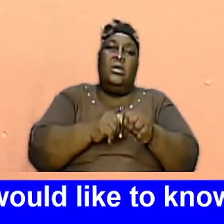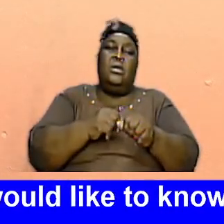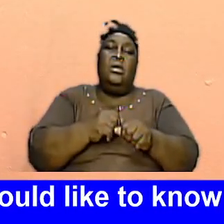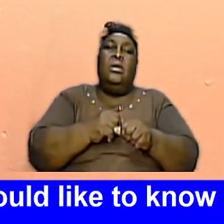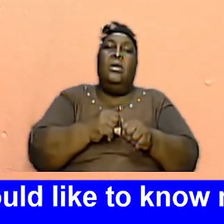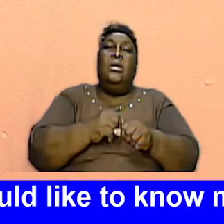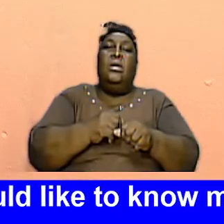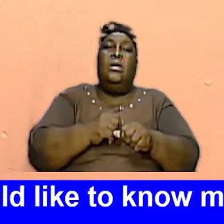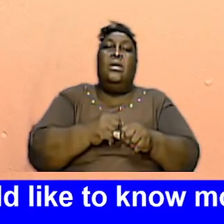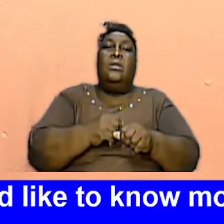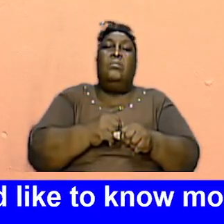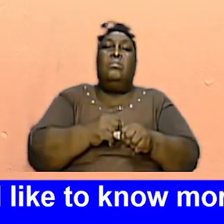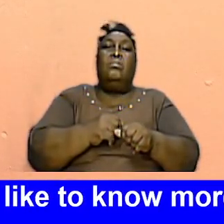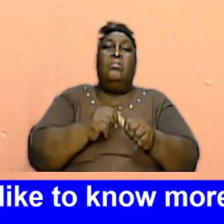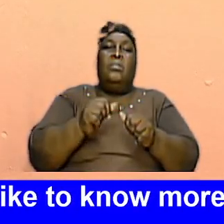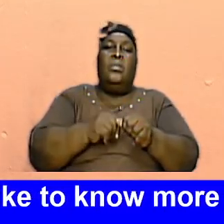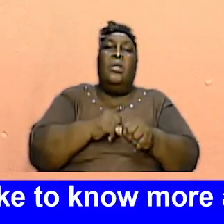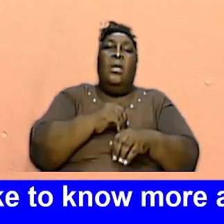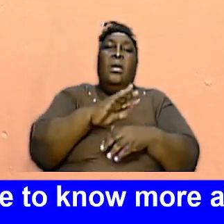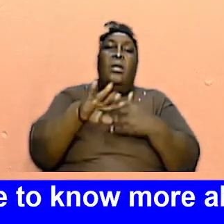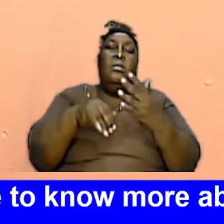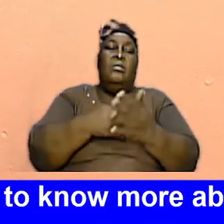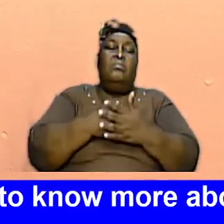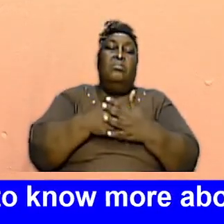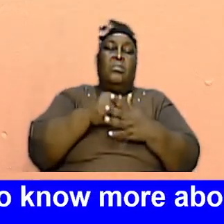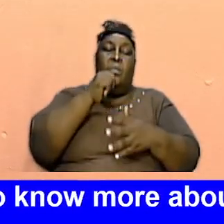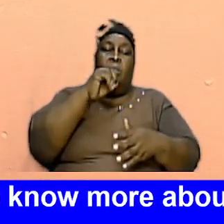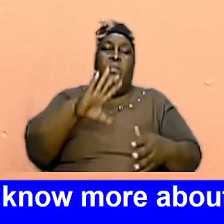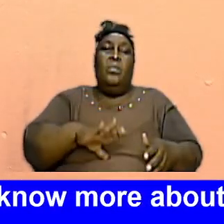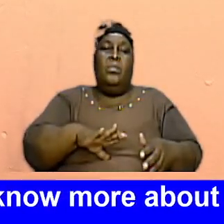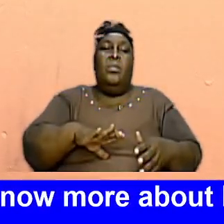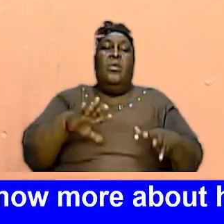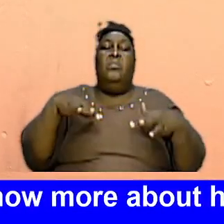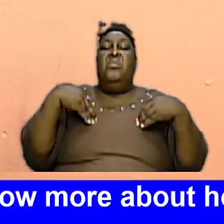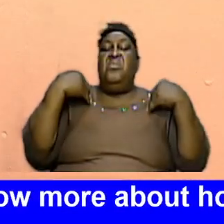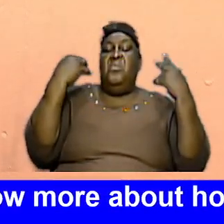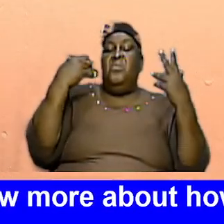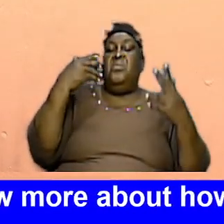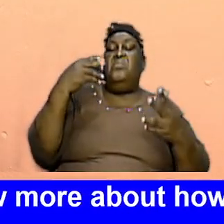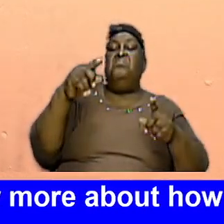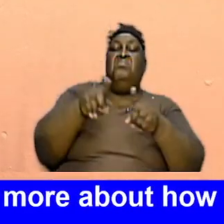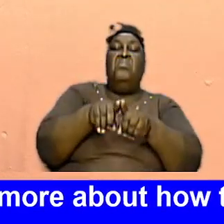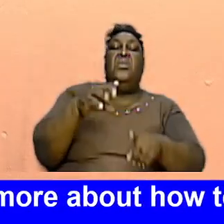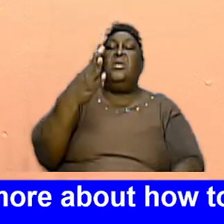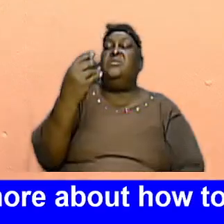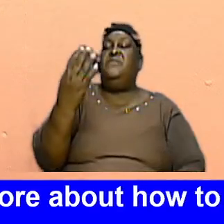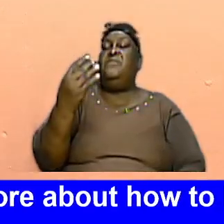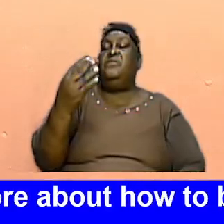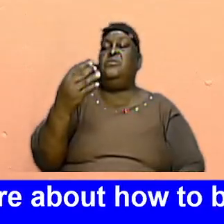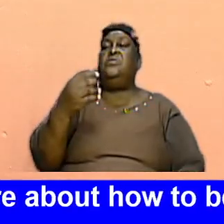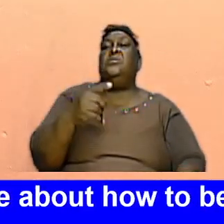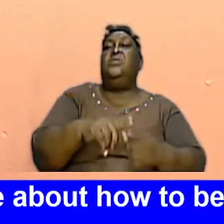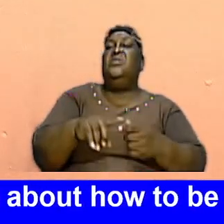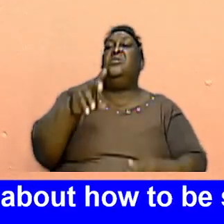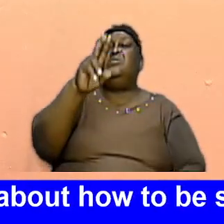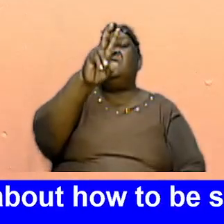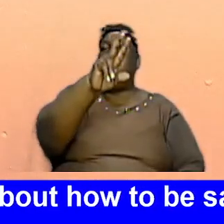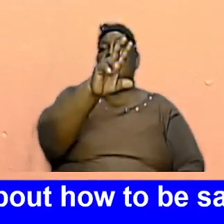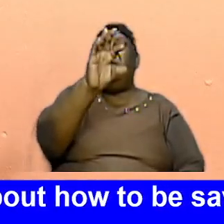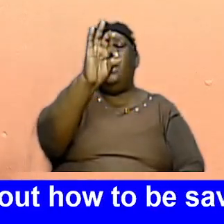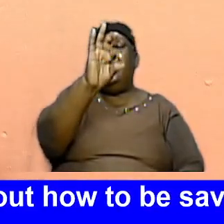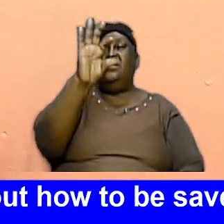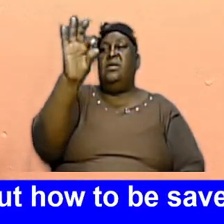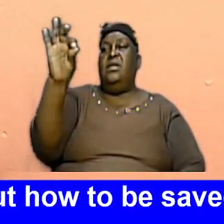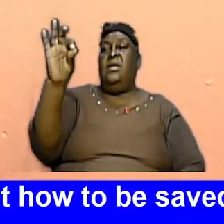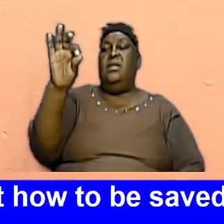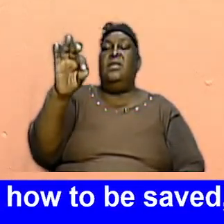Along The Spectrum Where The Ladies Are Concern From Young As Young As Fourteen Right Up To Ninety Nine We